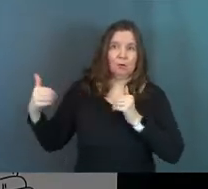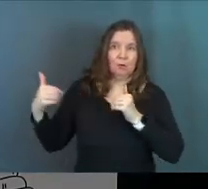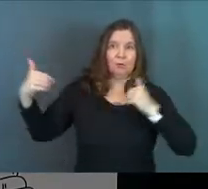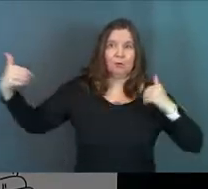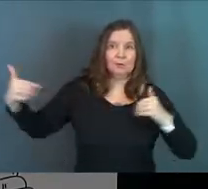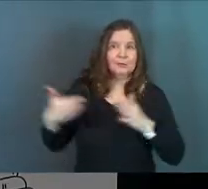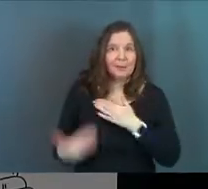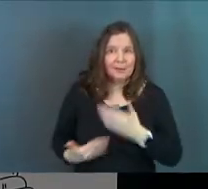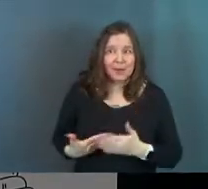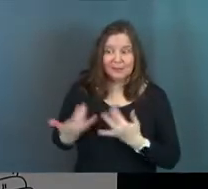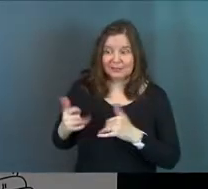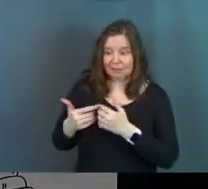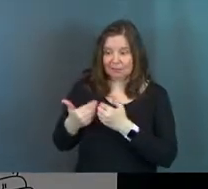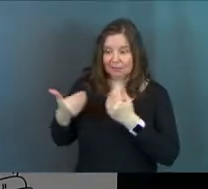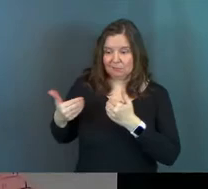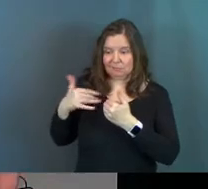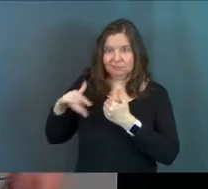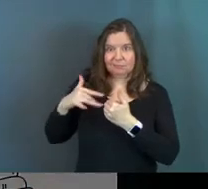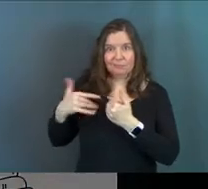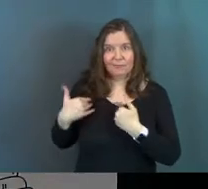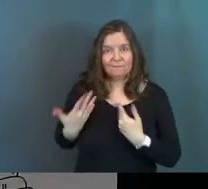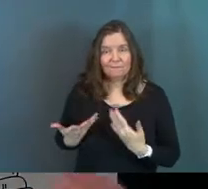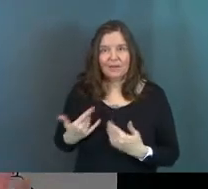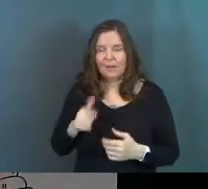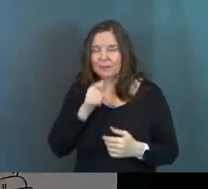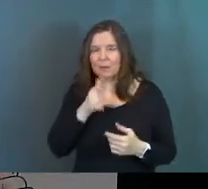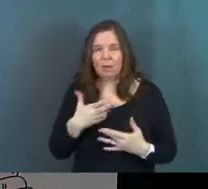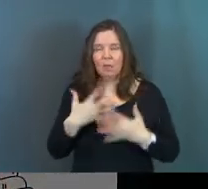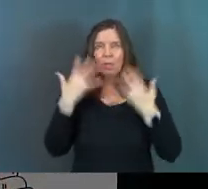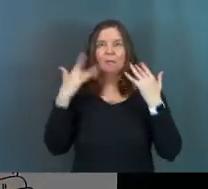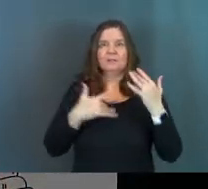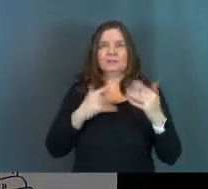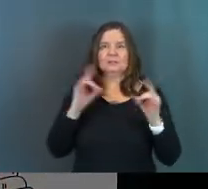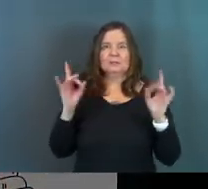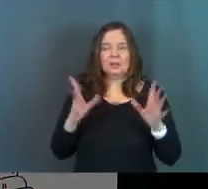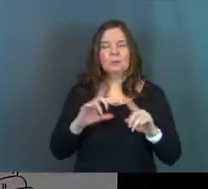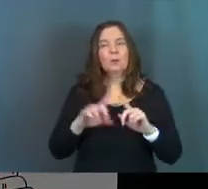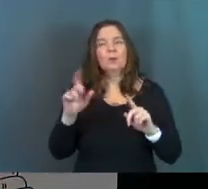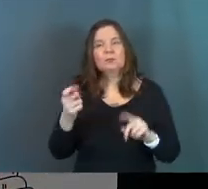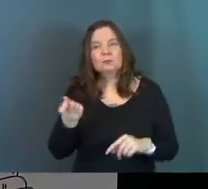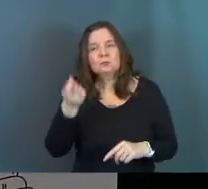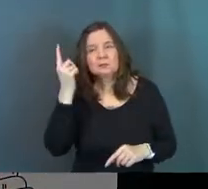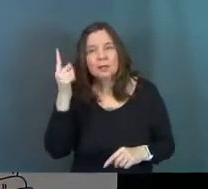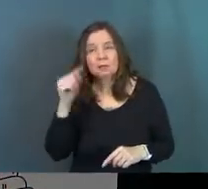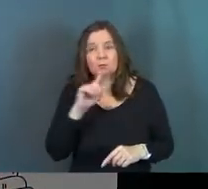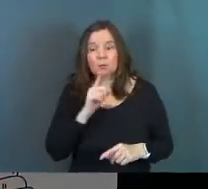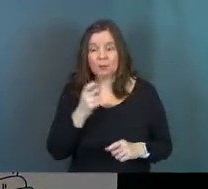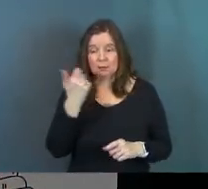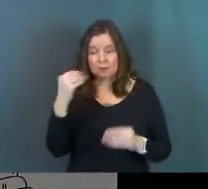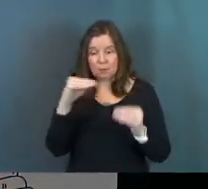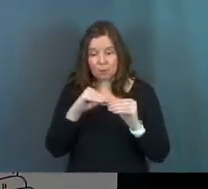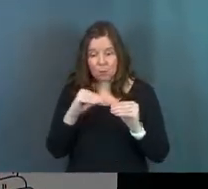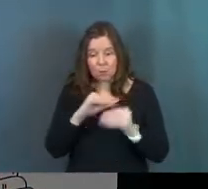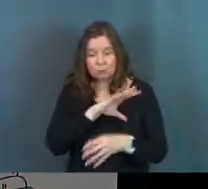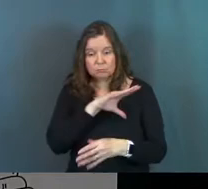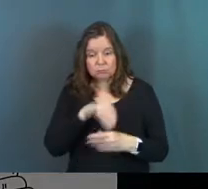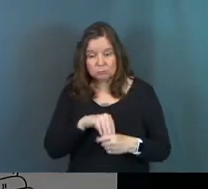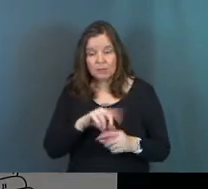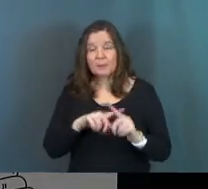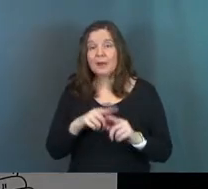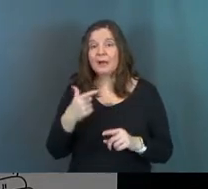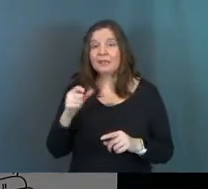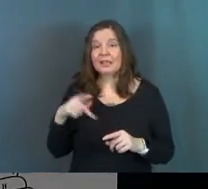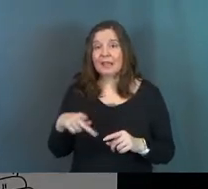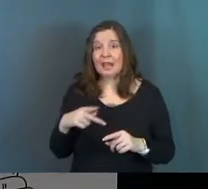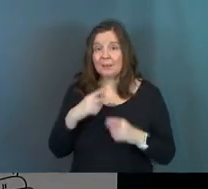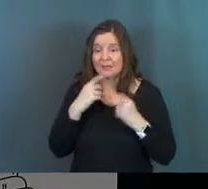saying? I'm not, again, I'm not trying to like just bury you and just make you feel terrible, okay? I just, we need to understand this real quick because there's more to it. But the